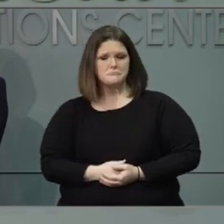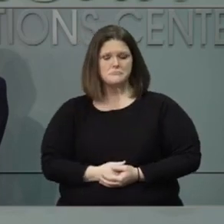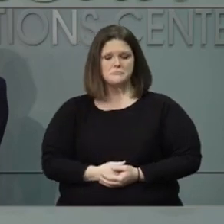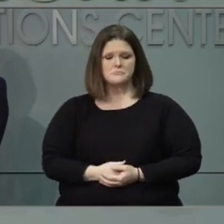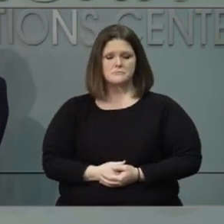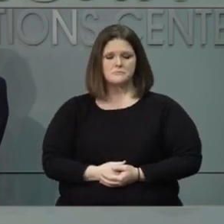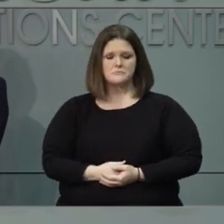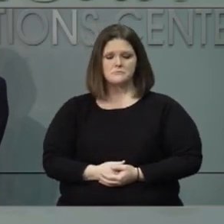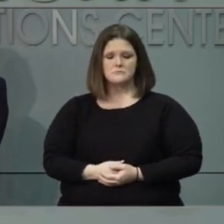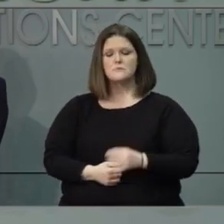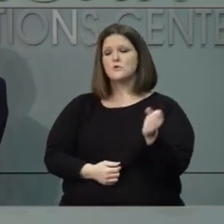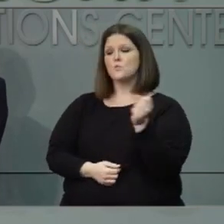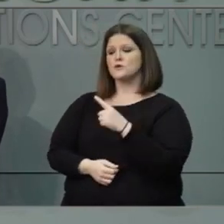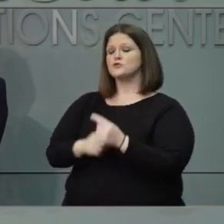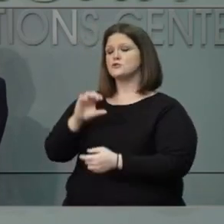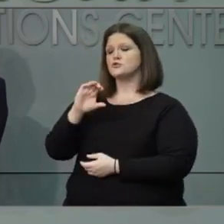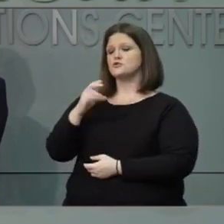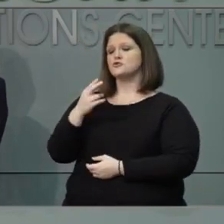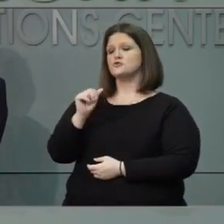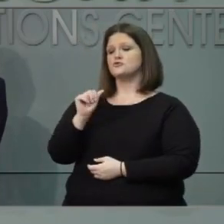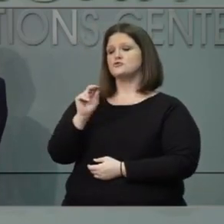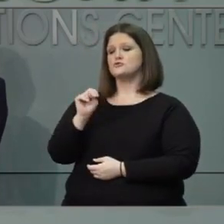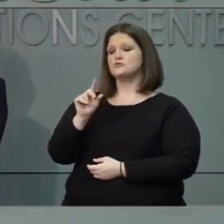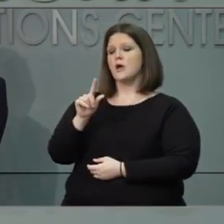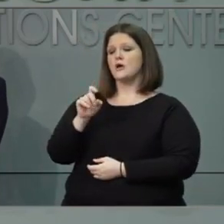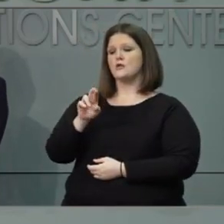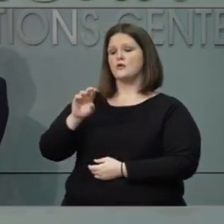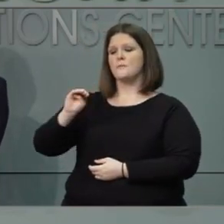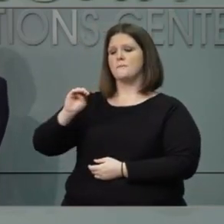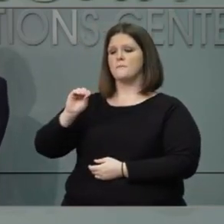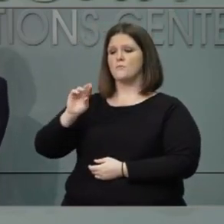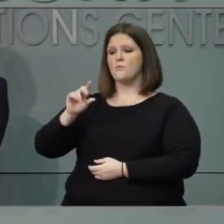Our next question is from Chandler Morgan with WBTV.